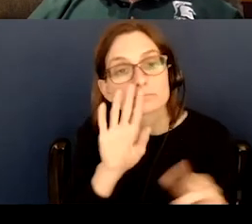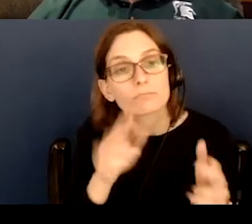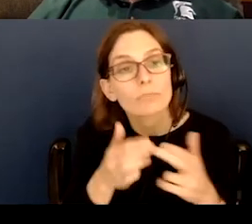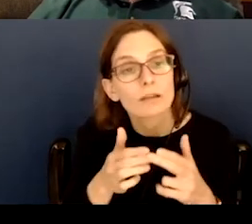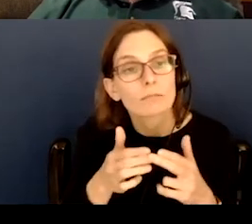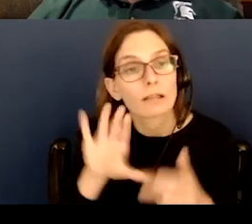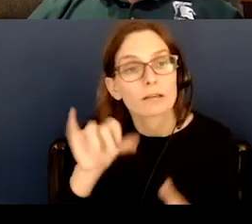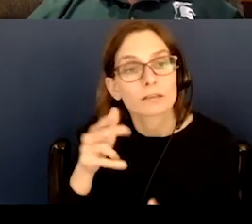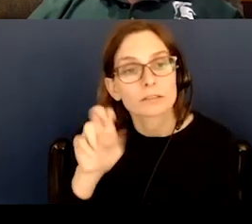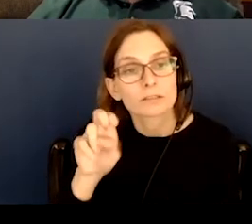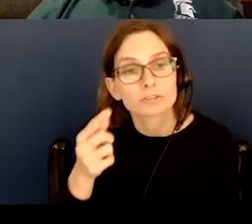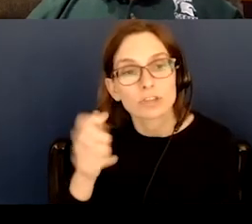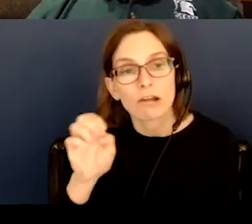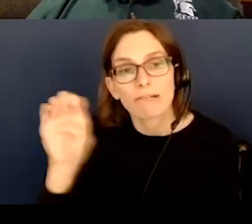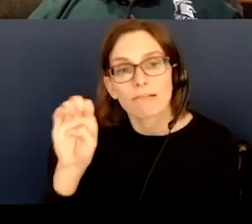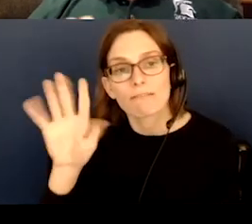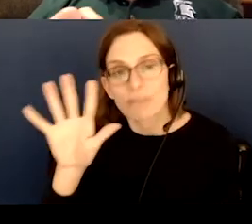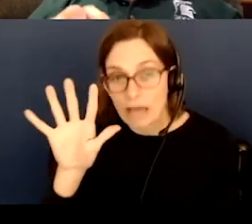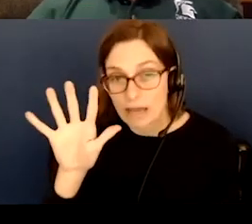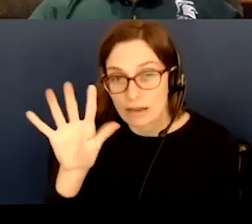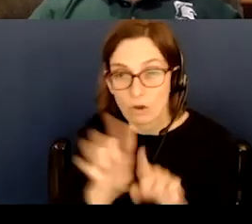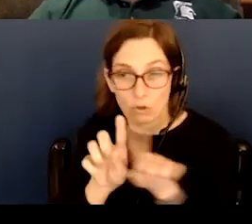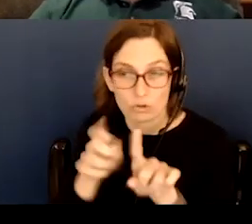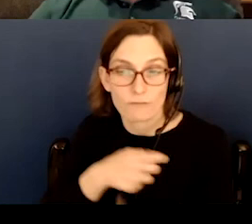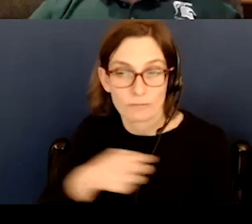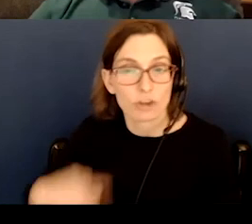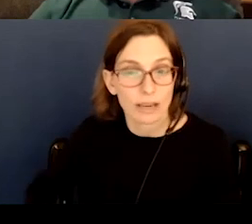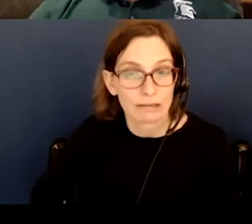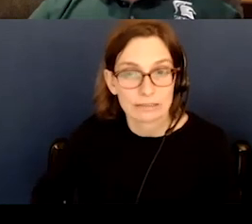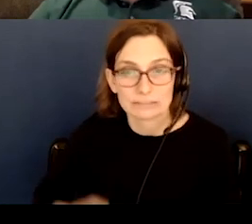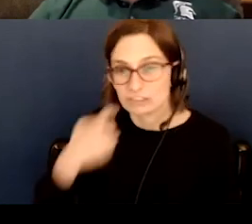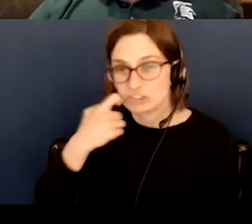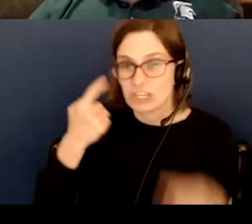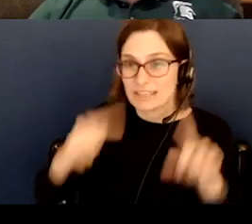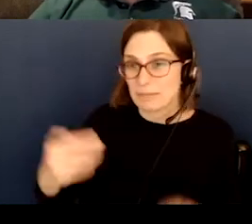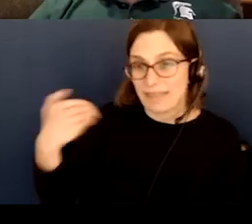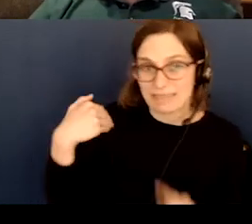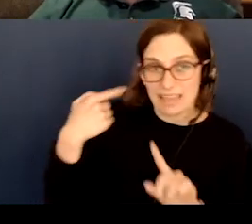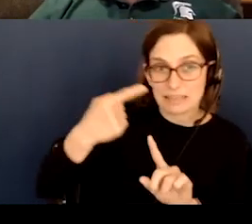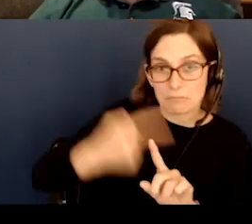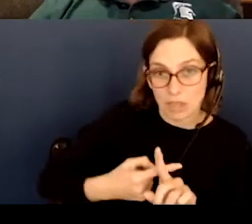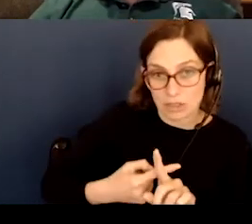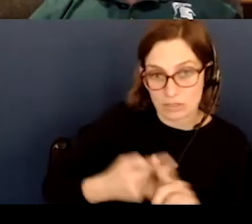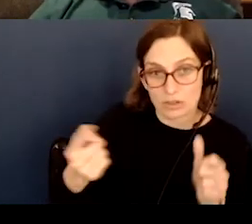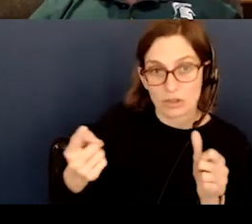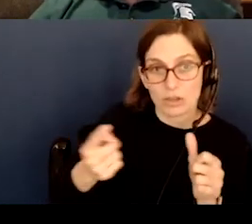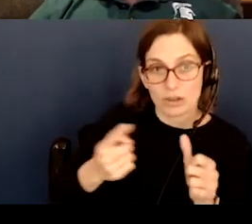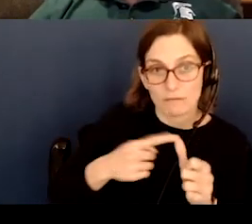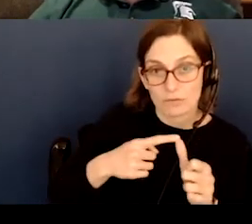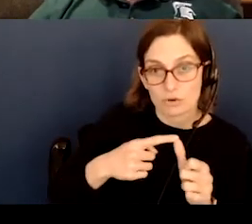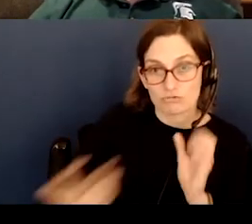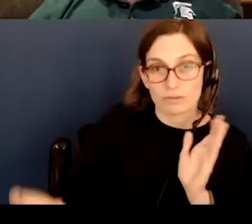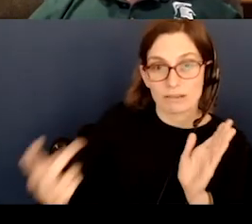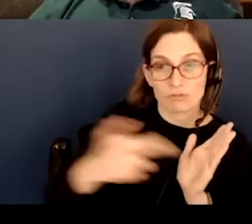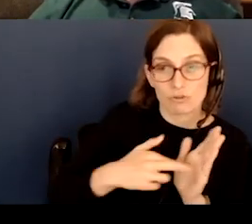'e five also from China. This just happened last month. The first return of samples from the moon